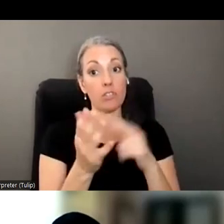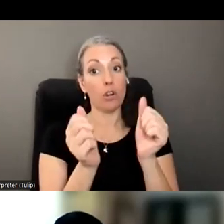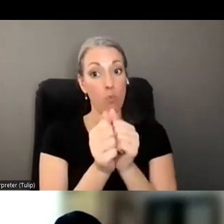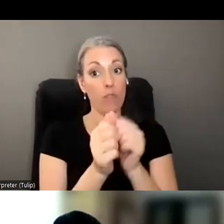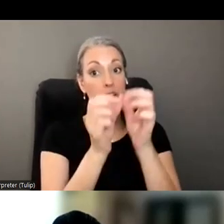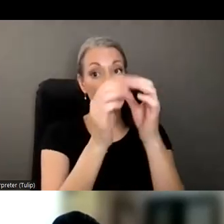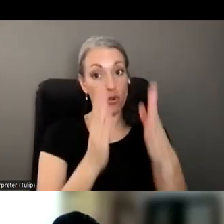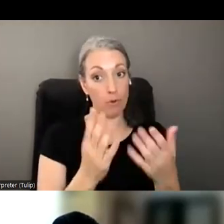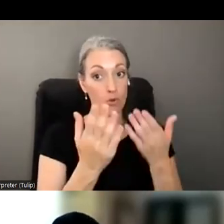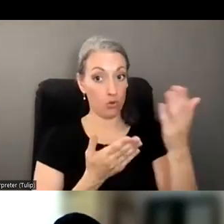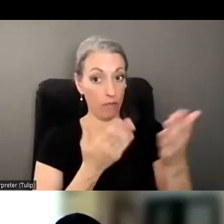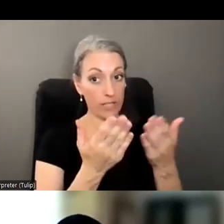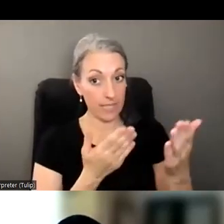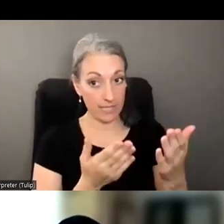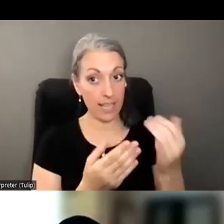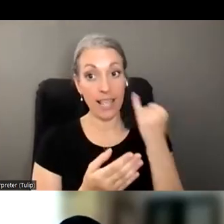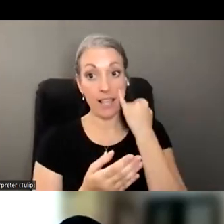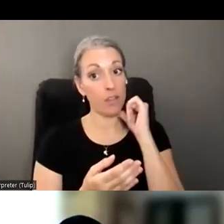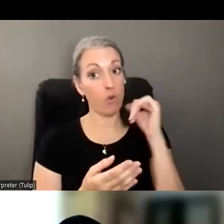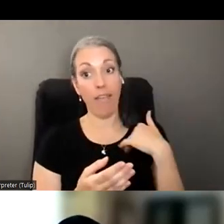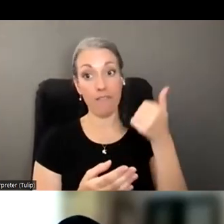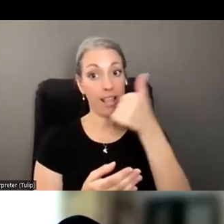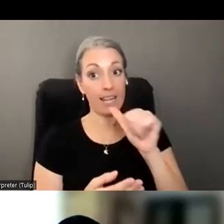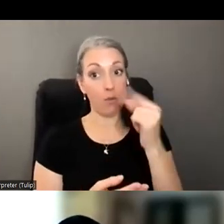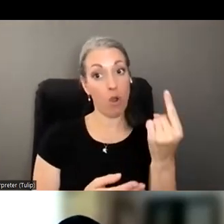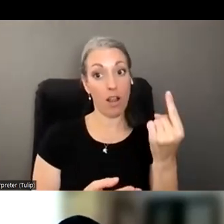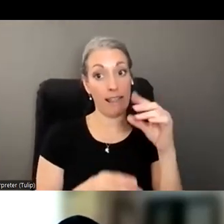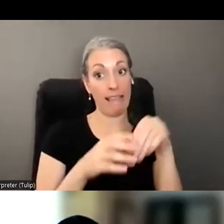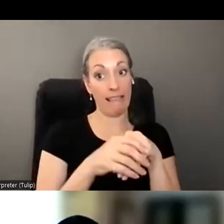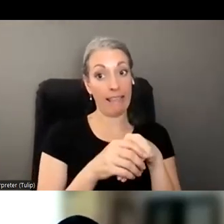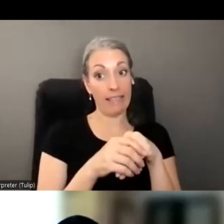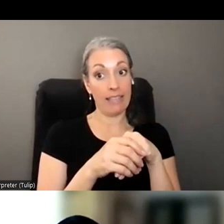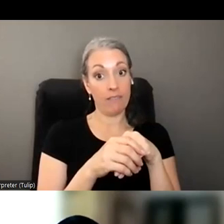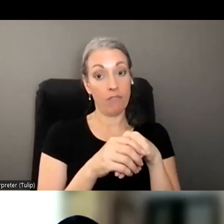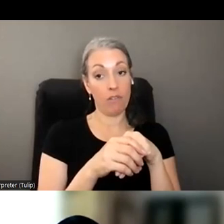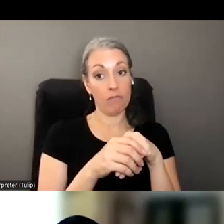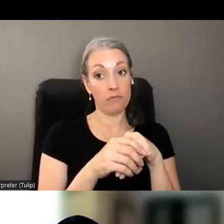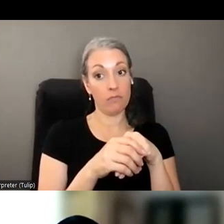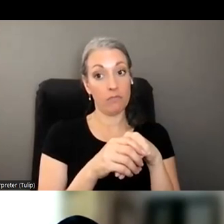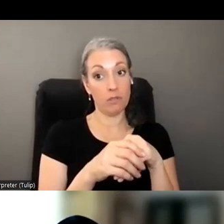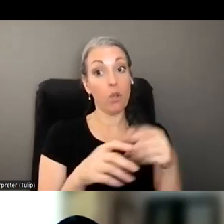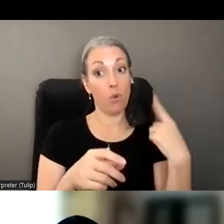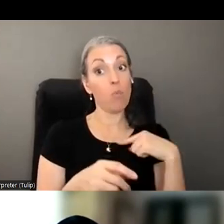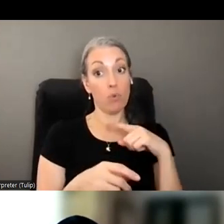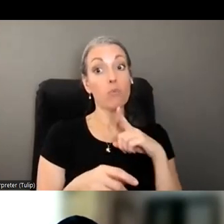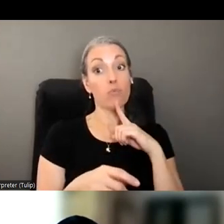services, uh, if they don't have anybody in the, uh, and we would, um, certainly,